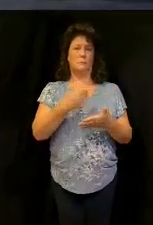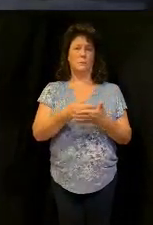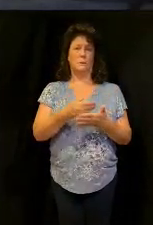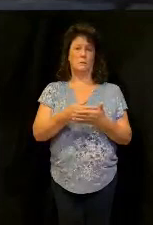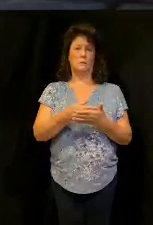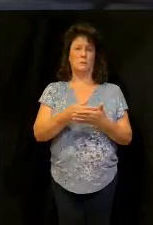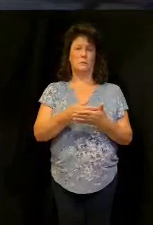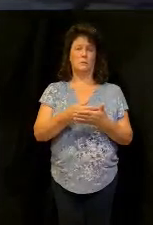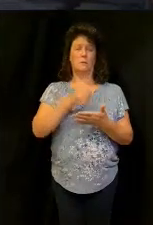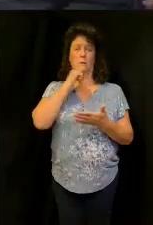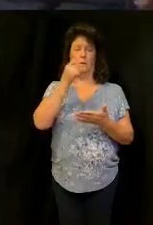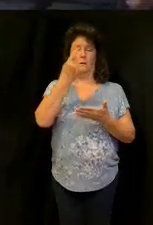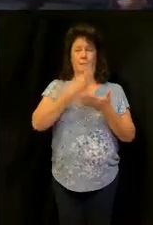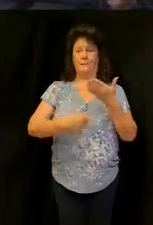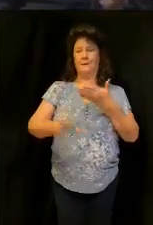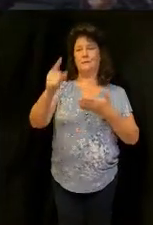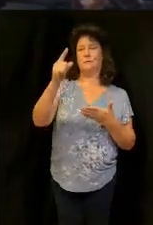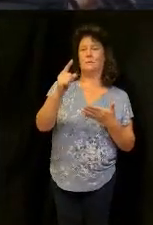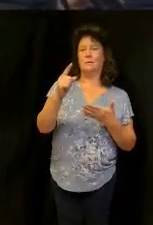but this is an important message